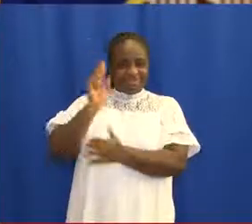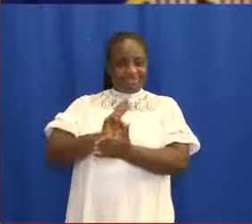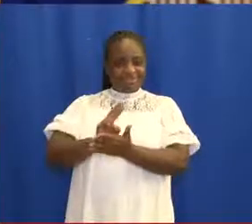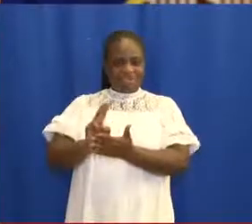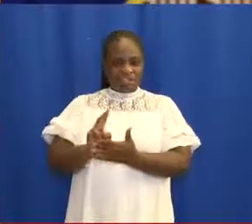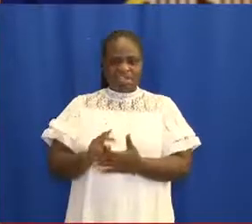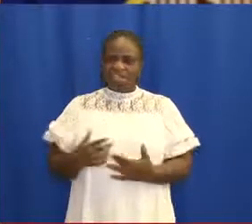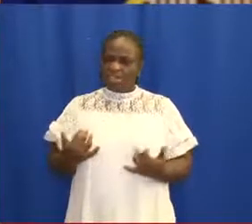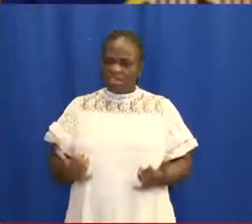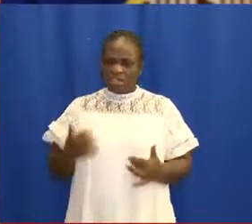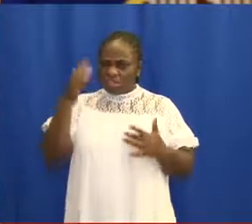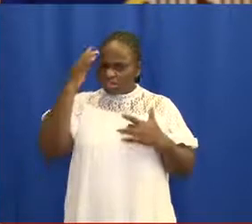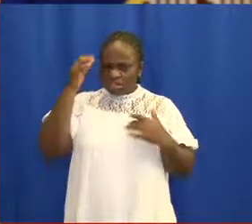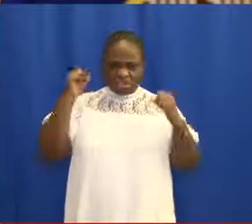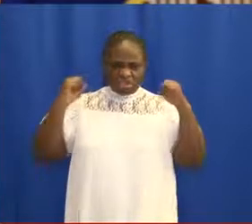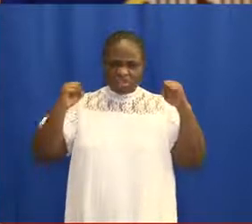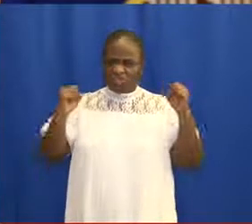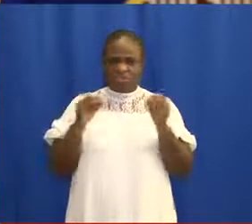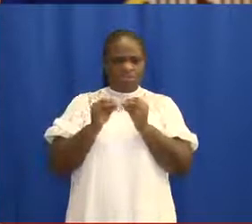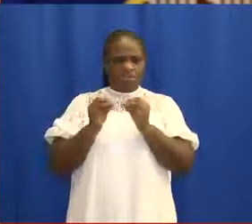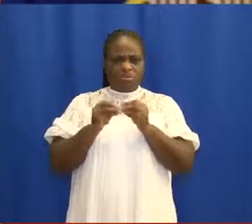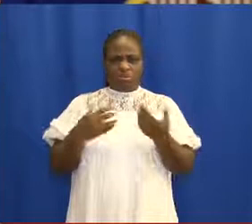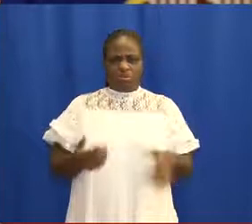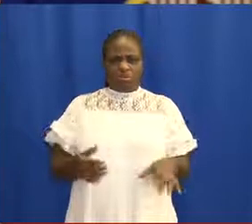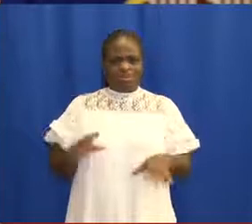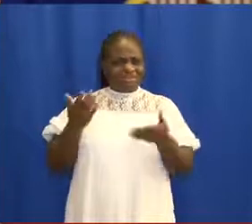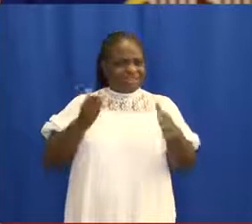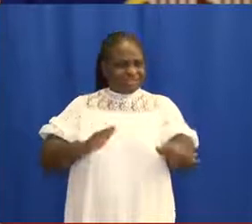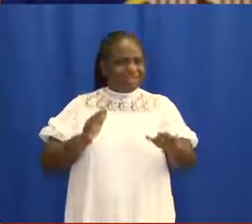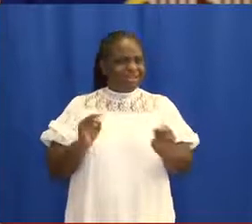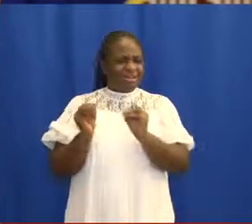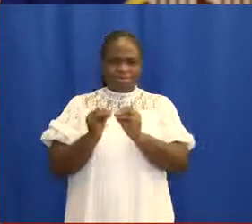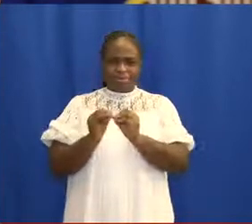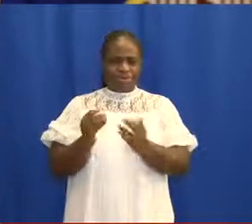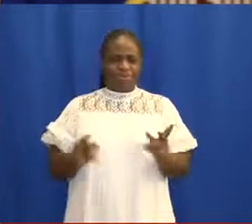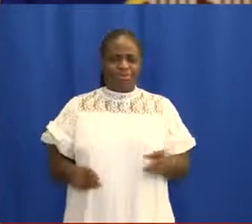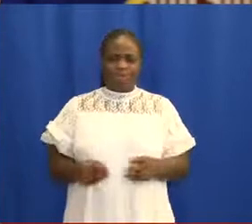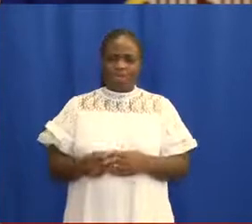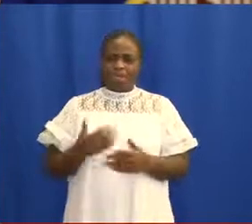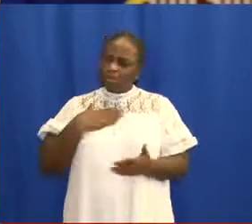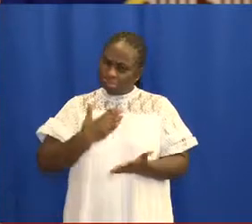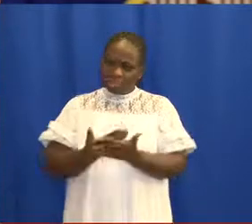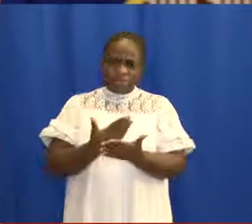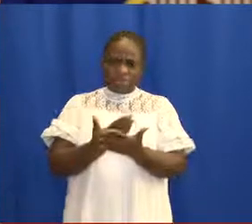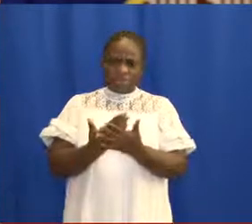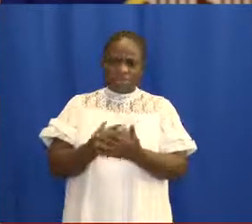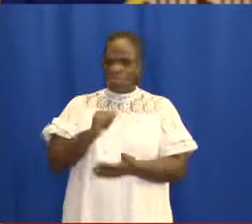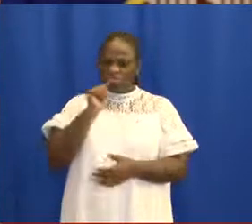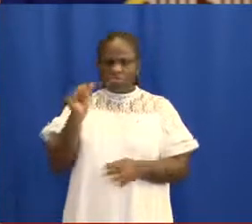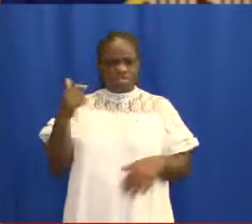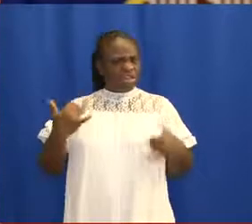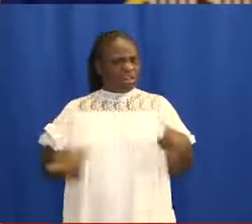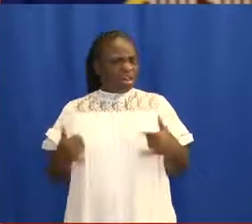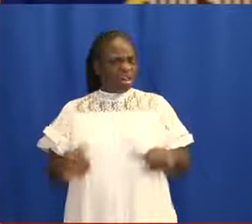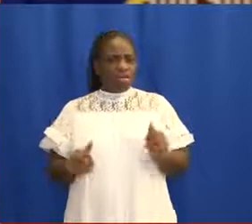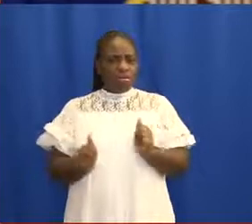Yeraya ehi humba. Faaaaaareon le feme ini pa. Misera mo, mo piyan fa yareayin india gro.